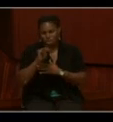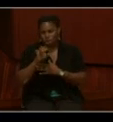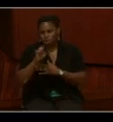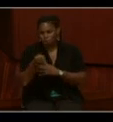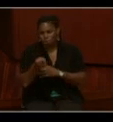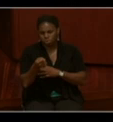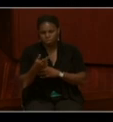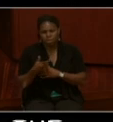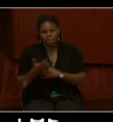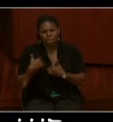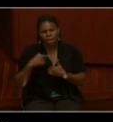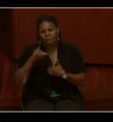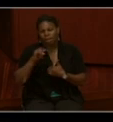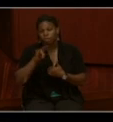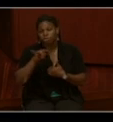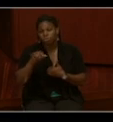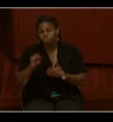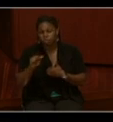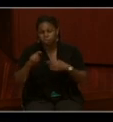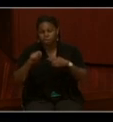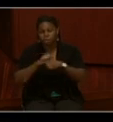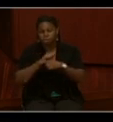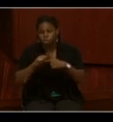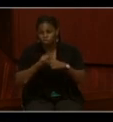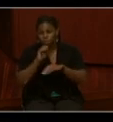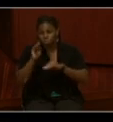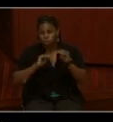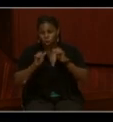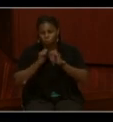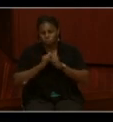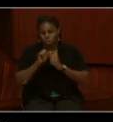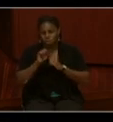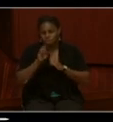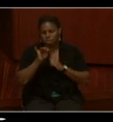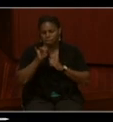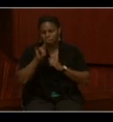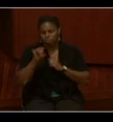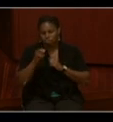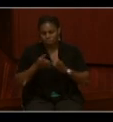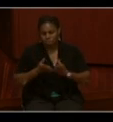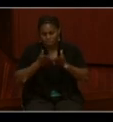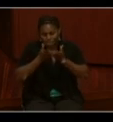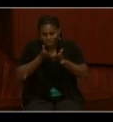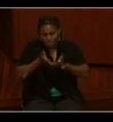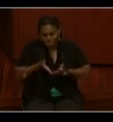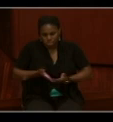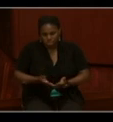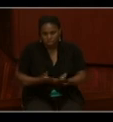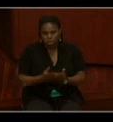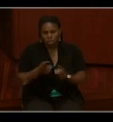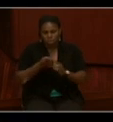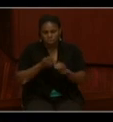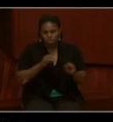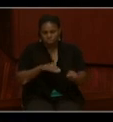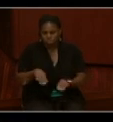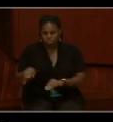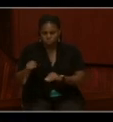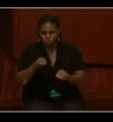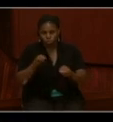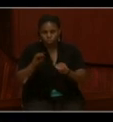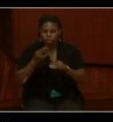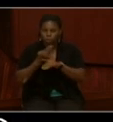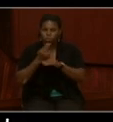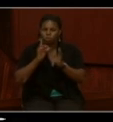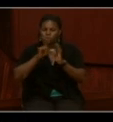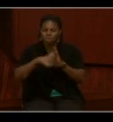drills and training maneuvers with submarines and other vessels for maneuvers that would be used later in